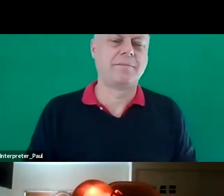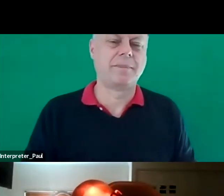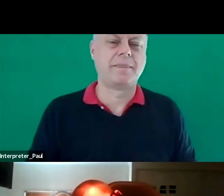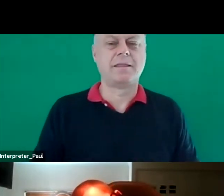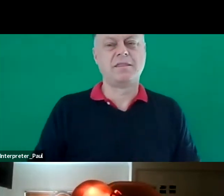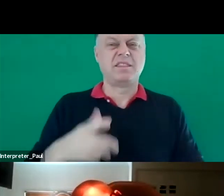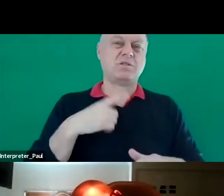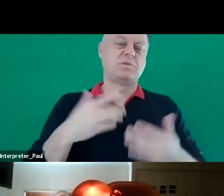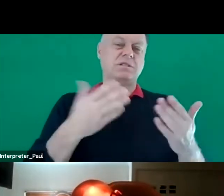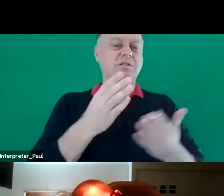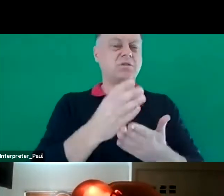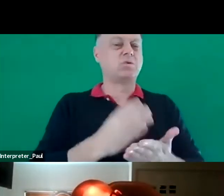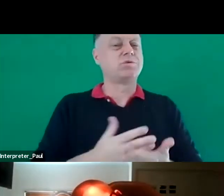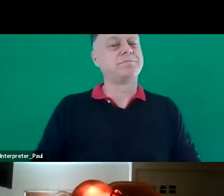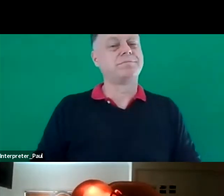of that.